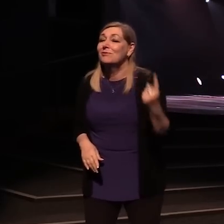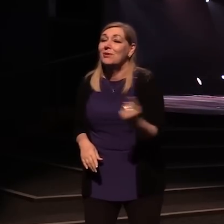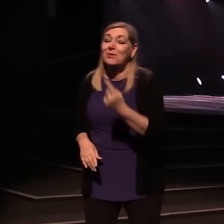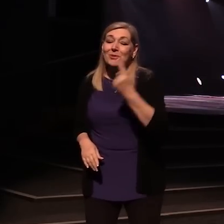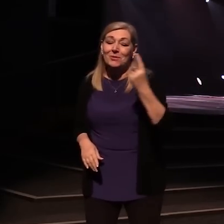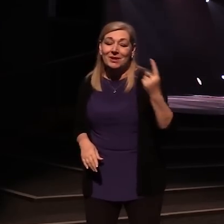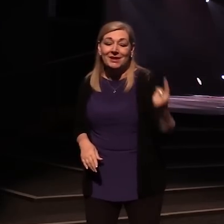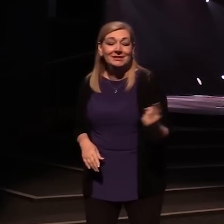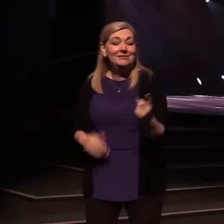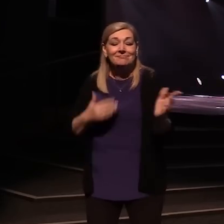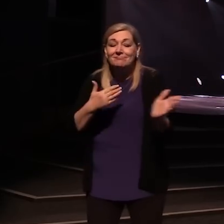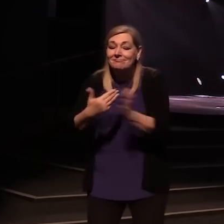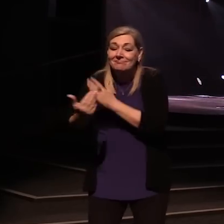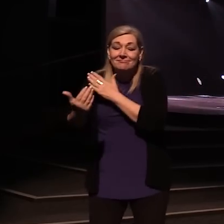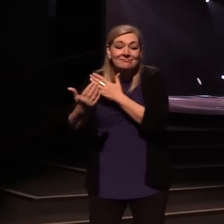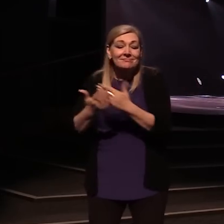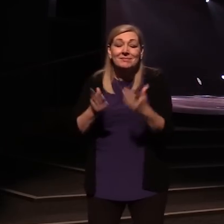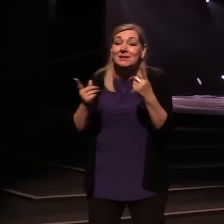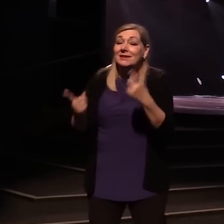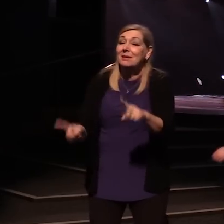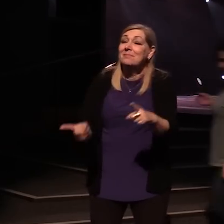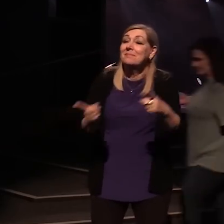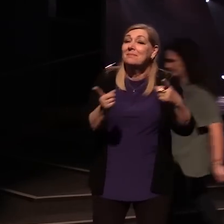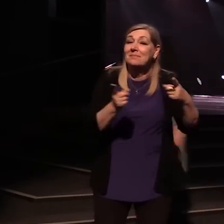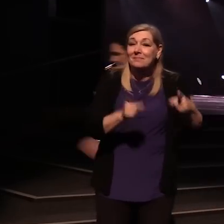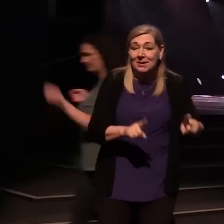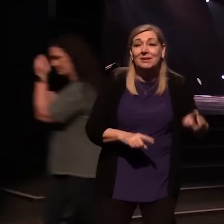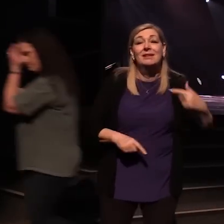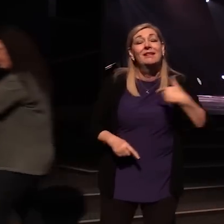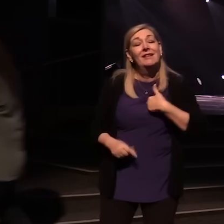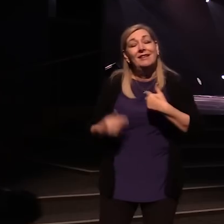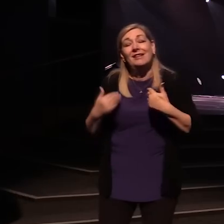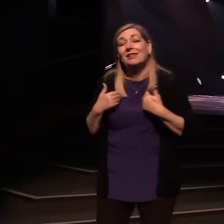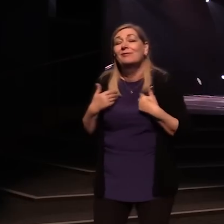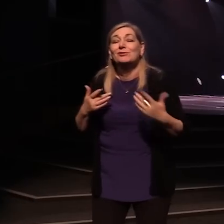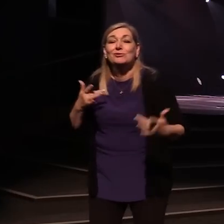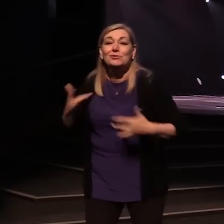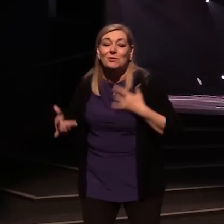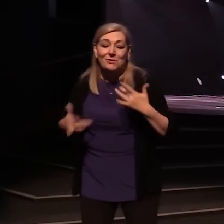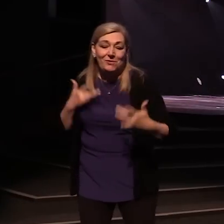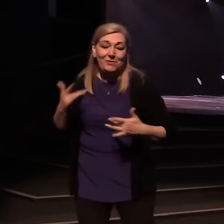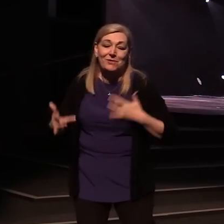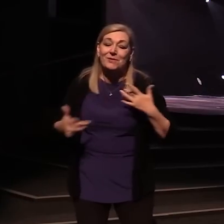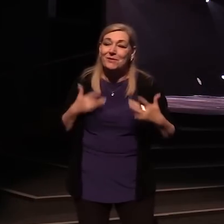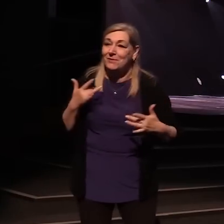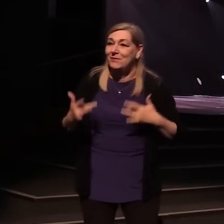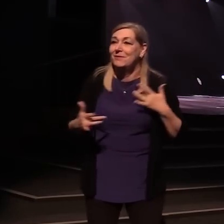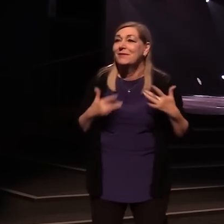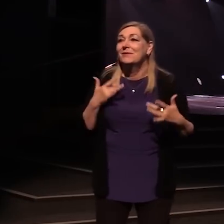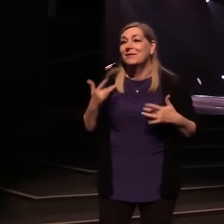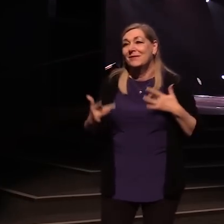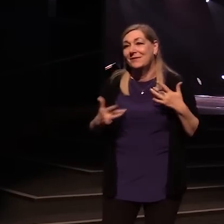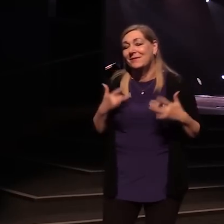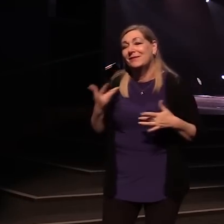every season whatever comes tomorrow I've got joy in